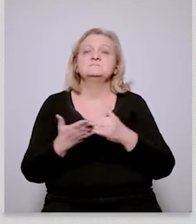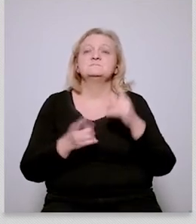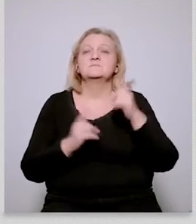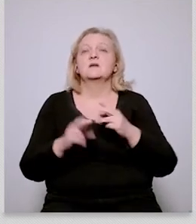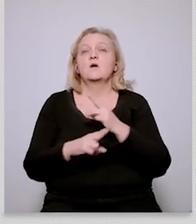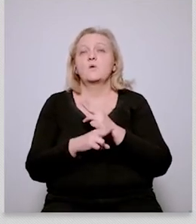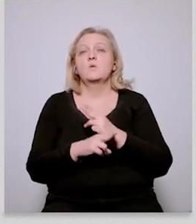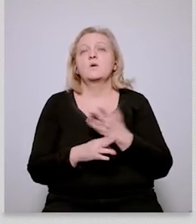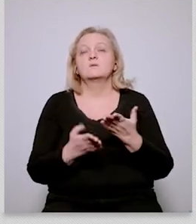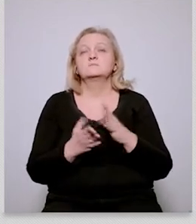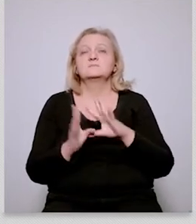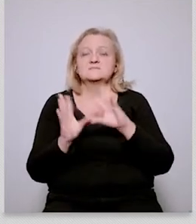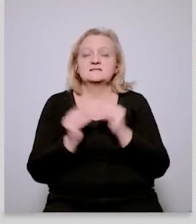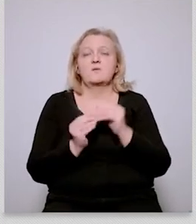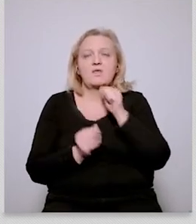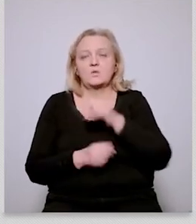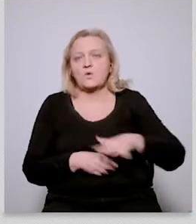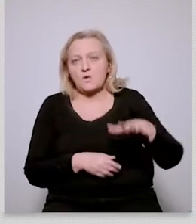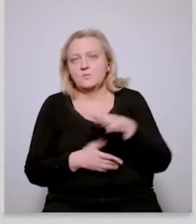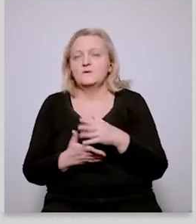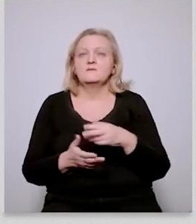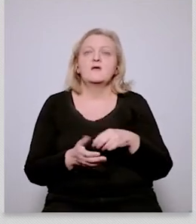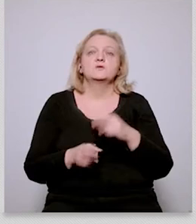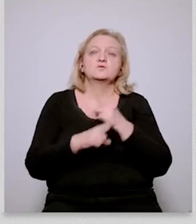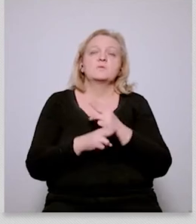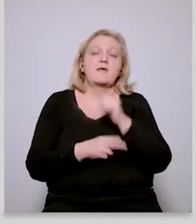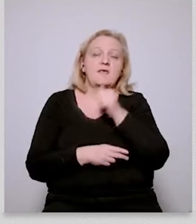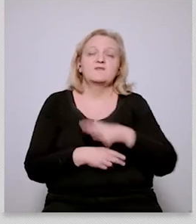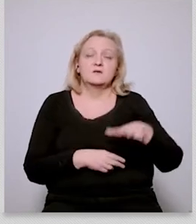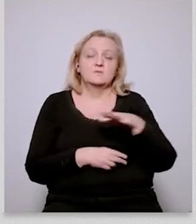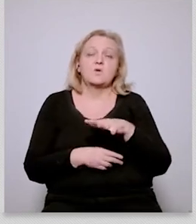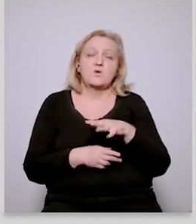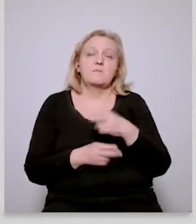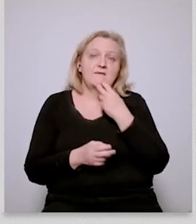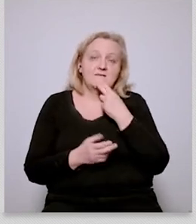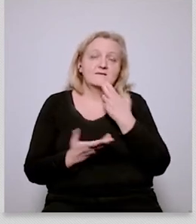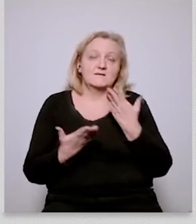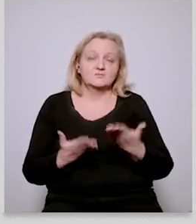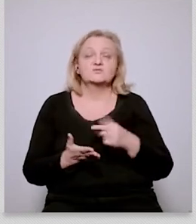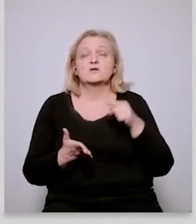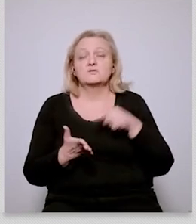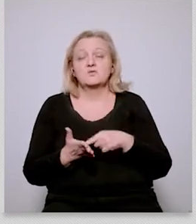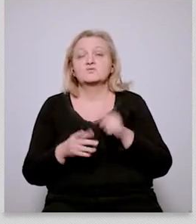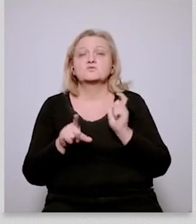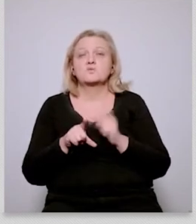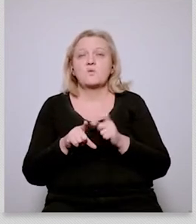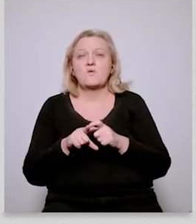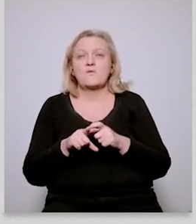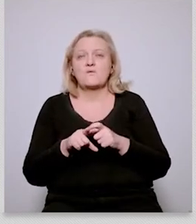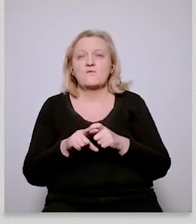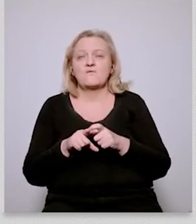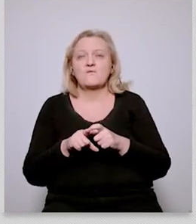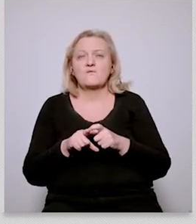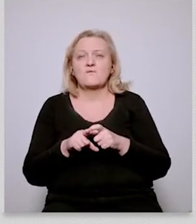energy terms and i think all of these are creating a very particular context um but i think that you know the